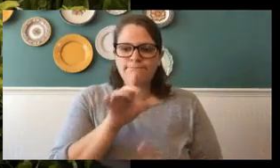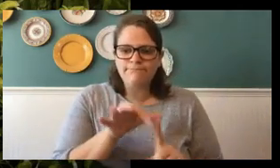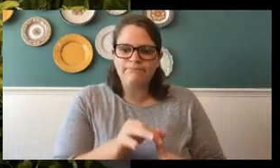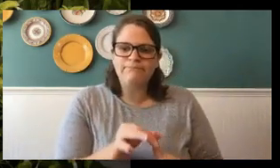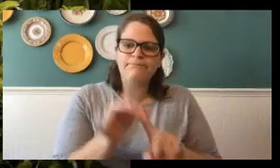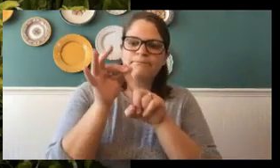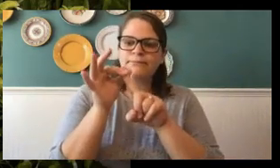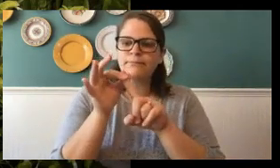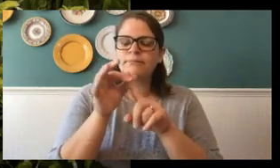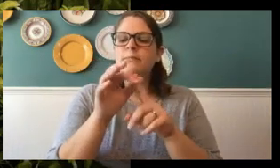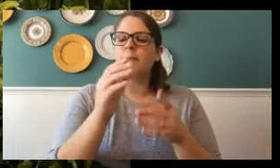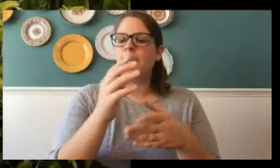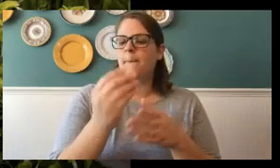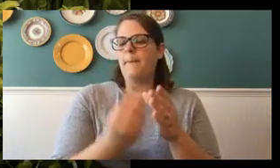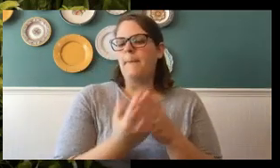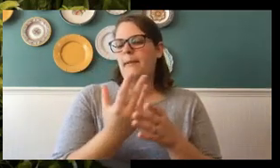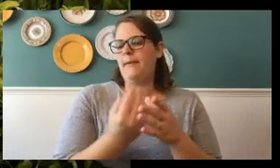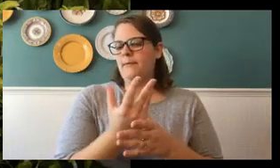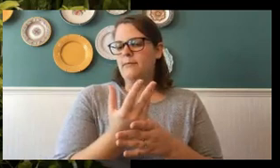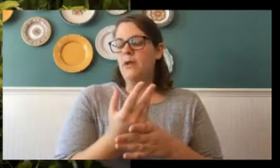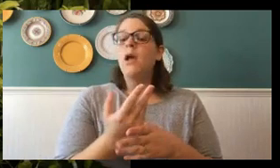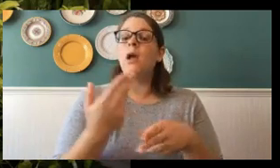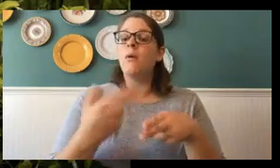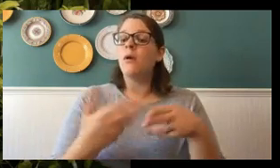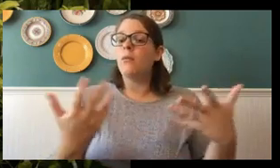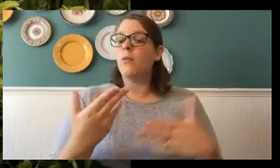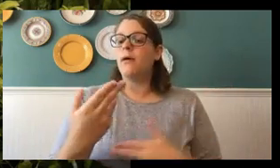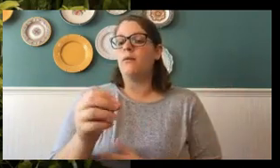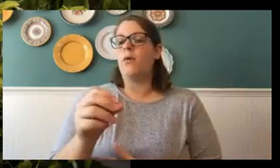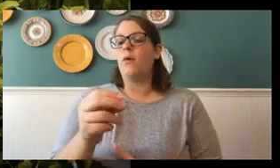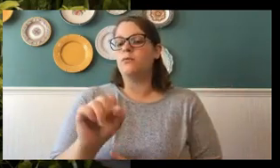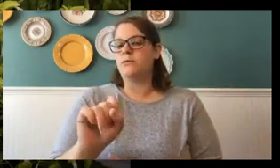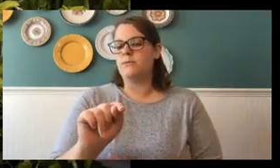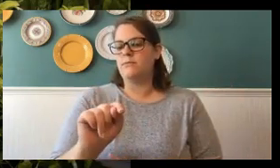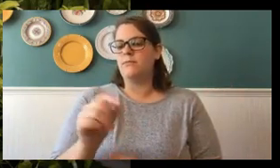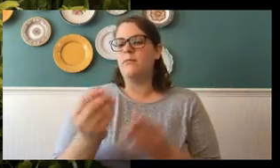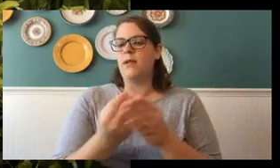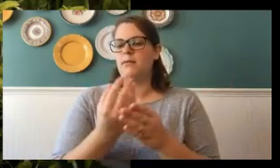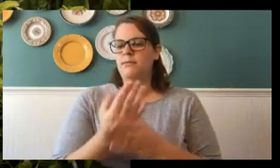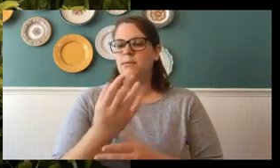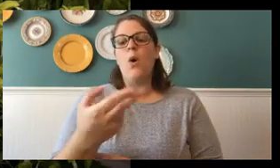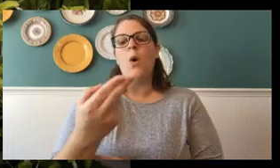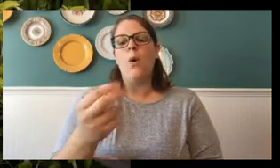call those plants host plants. Now, everybody say that with me. Host plant.